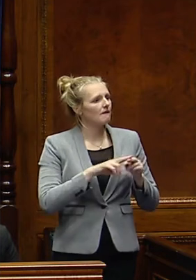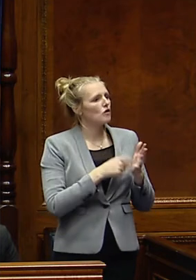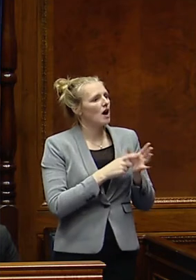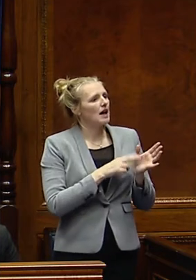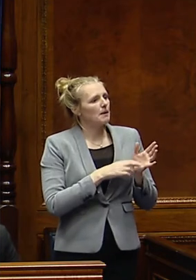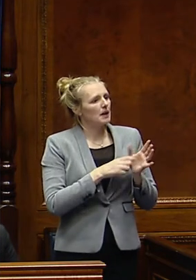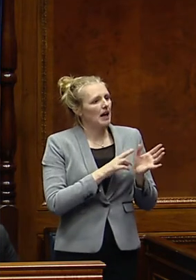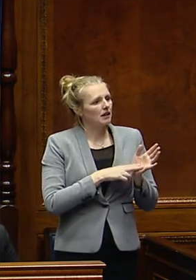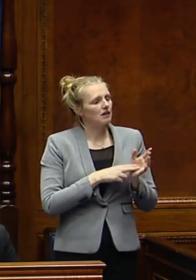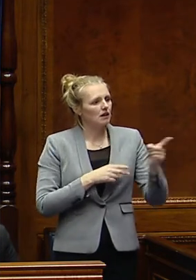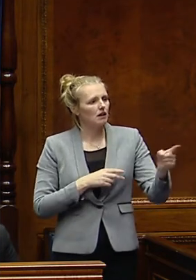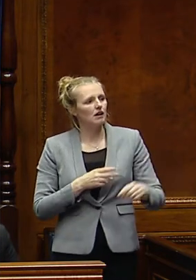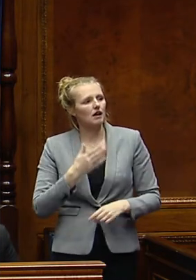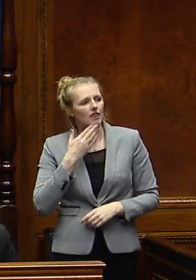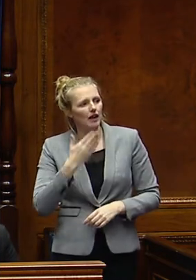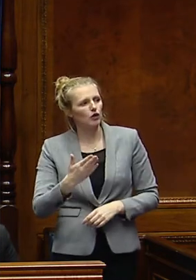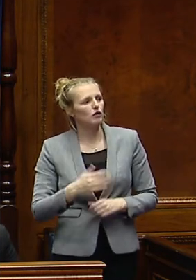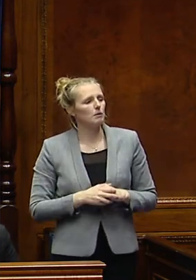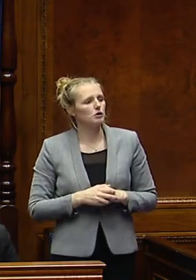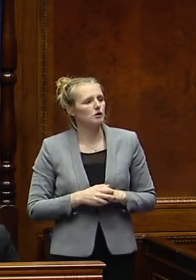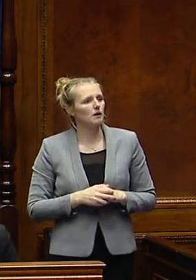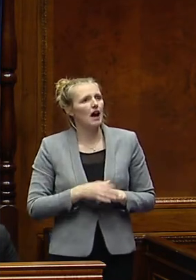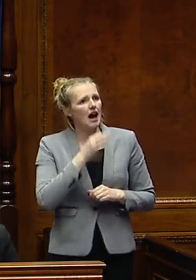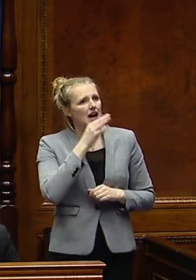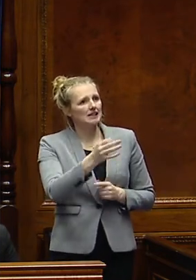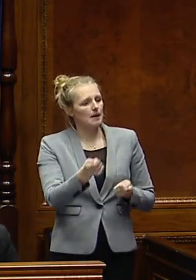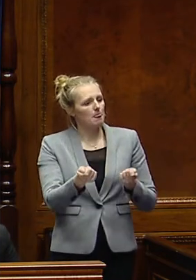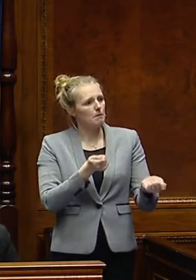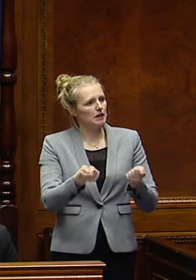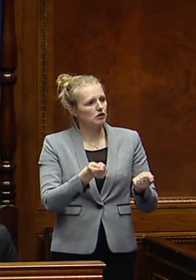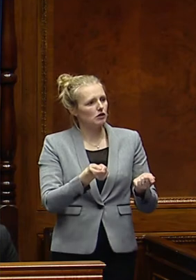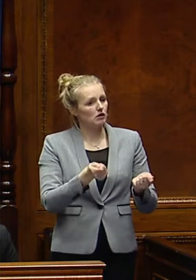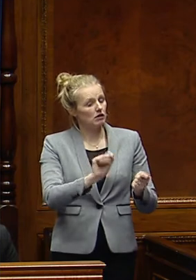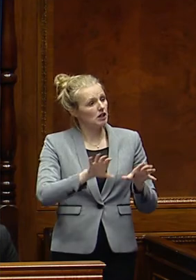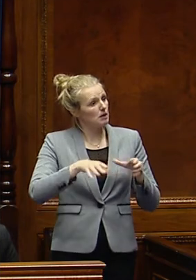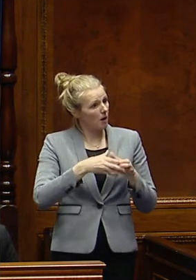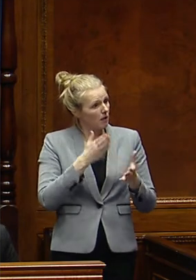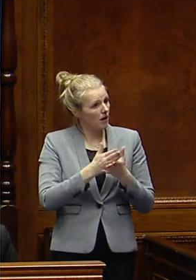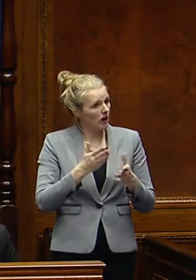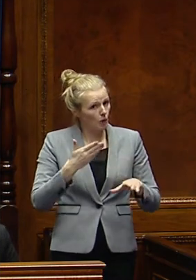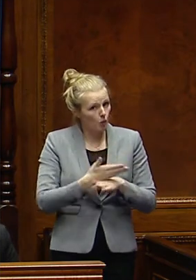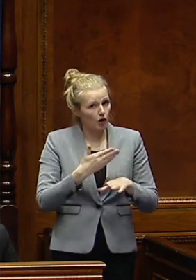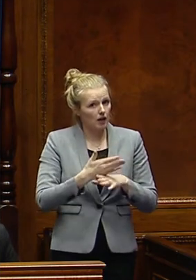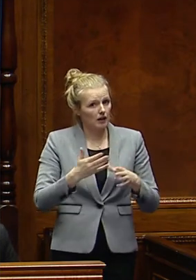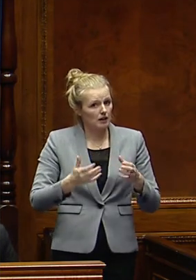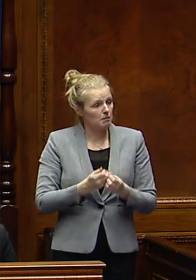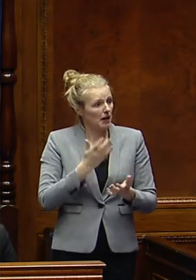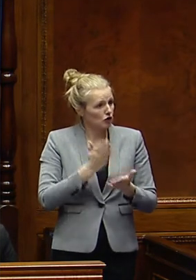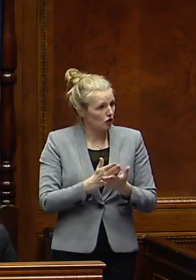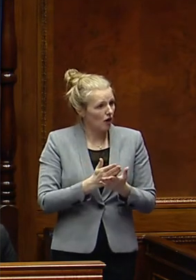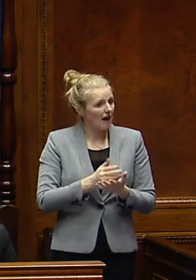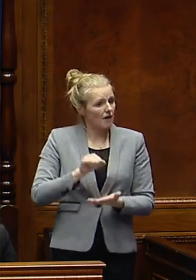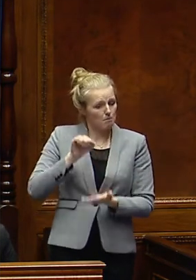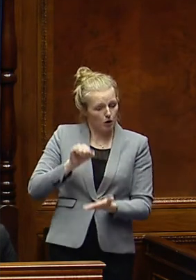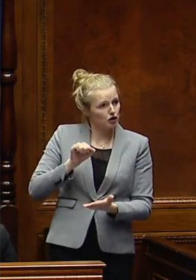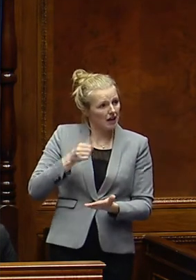Mr Amikon. Amikon. Could I ask the Minister for Communities if our department is working to ensure the neighbourhood renewal budget for